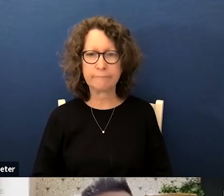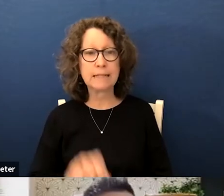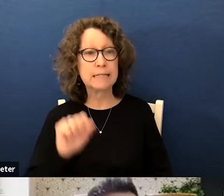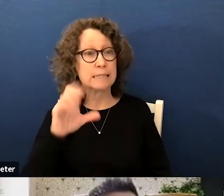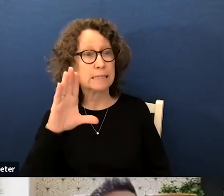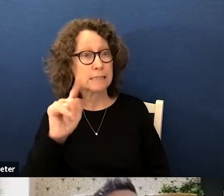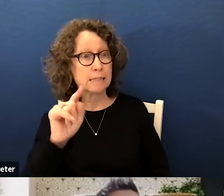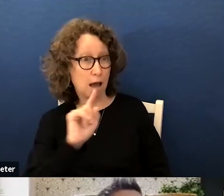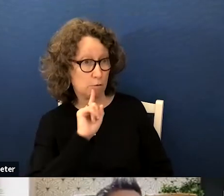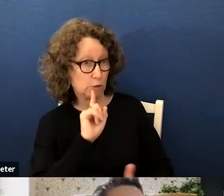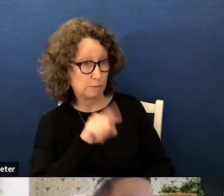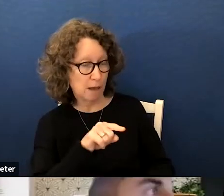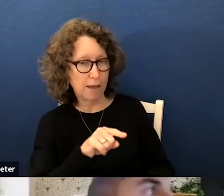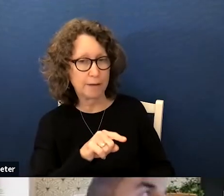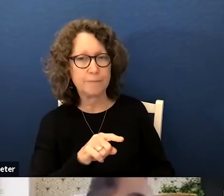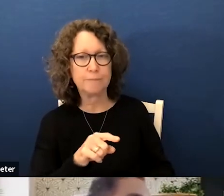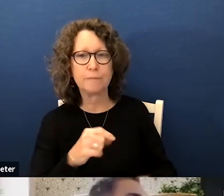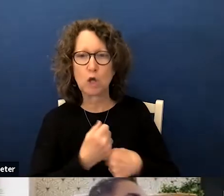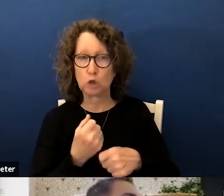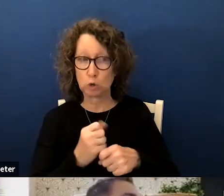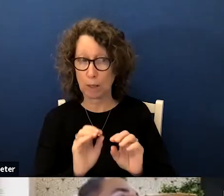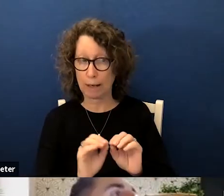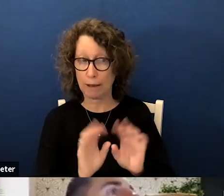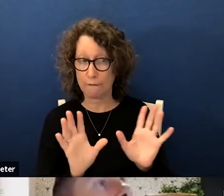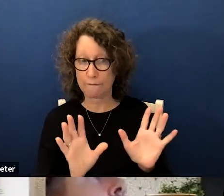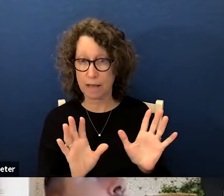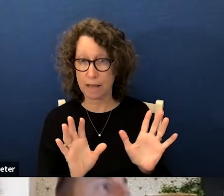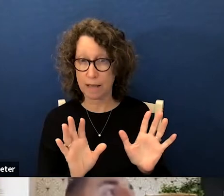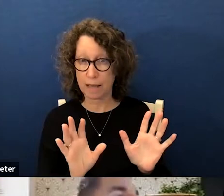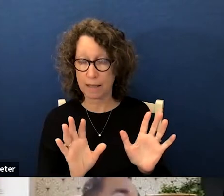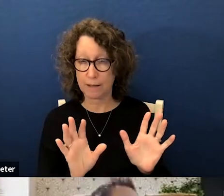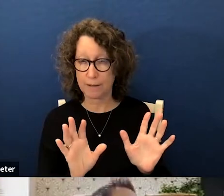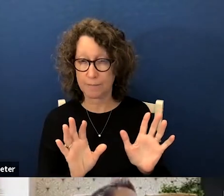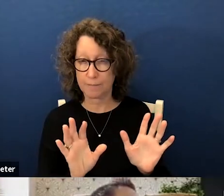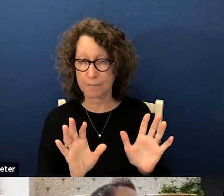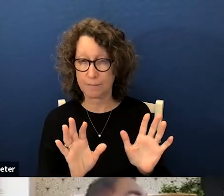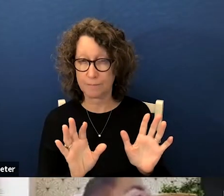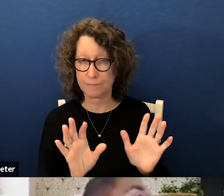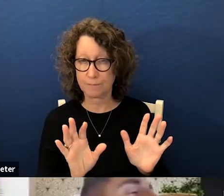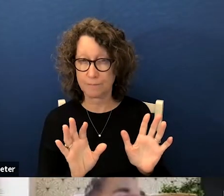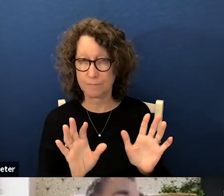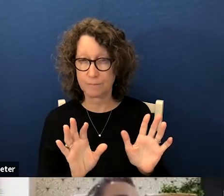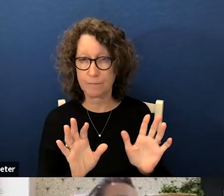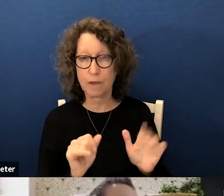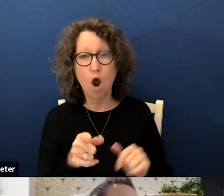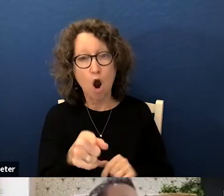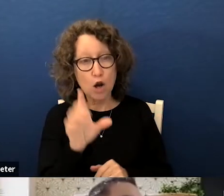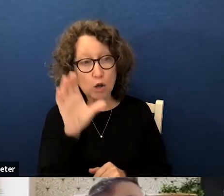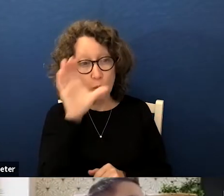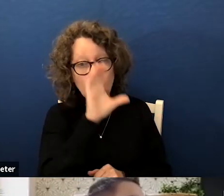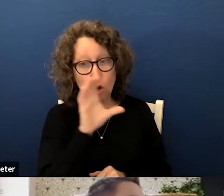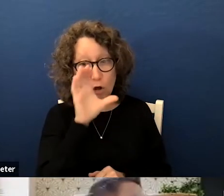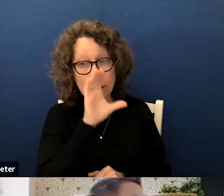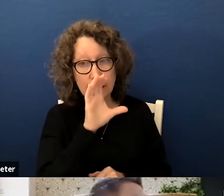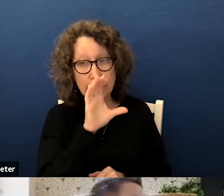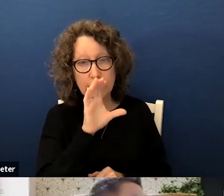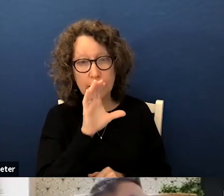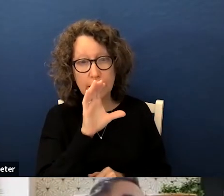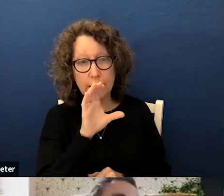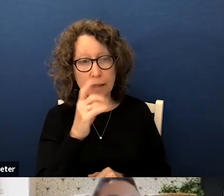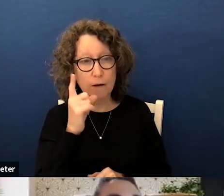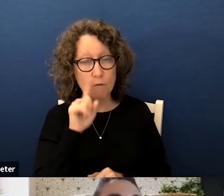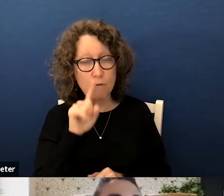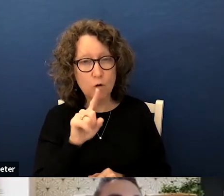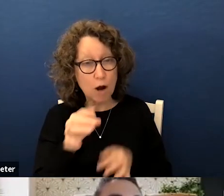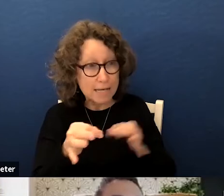clarify um are you looking are you looking for a definition